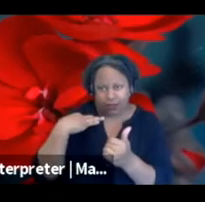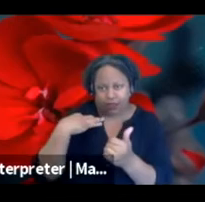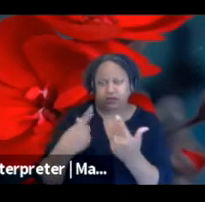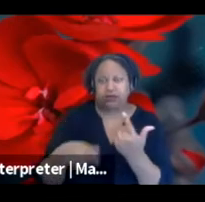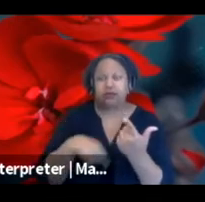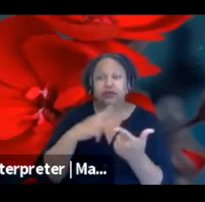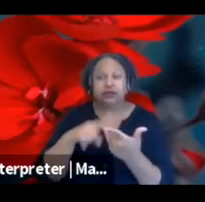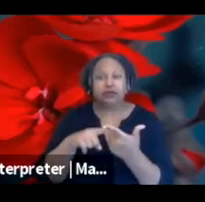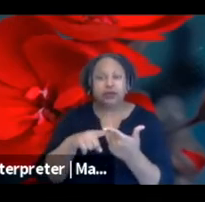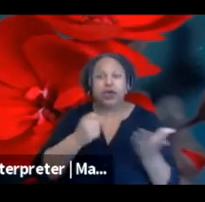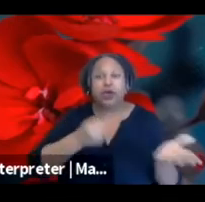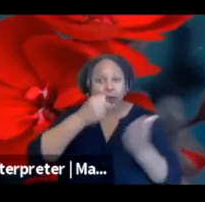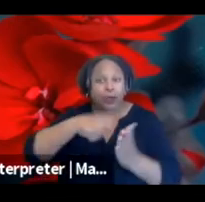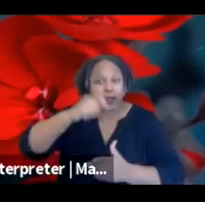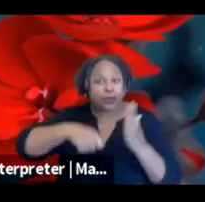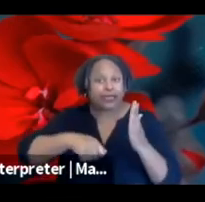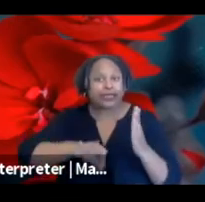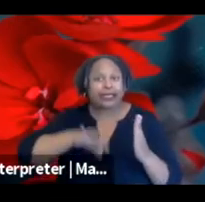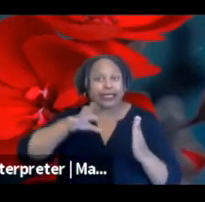we can give grant writing tips.